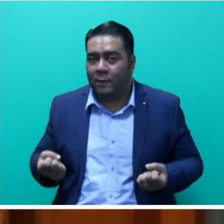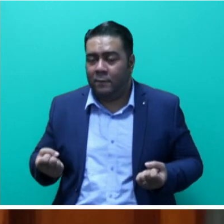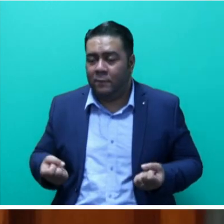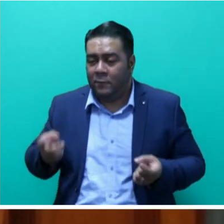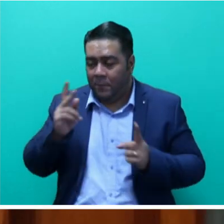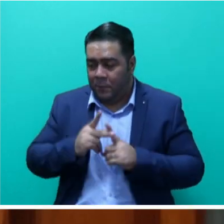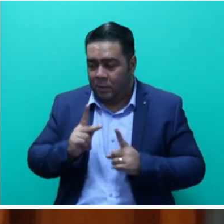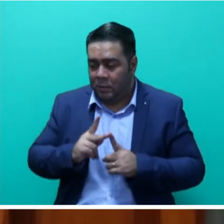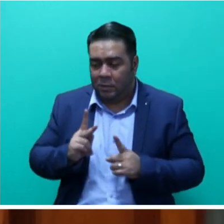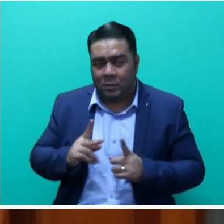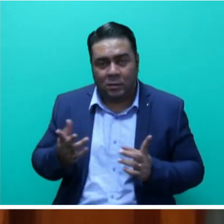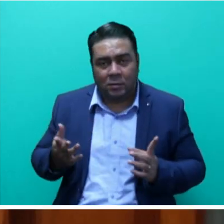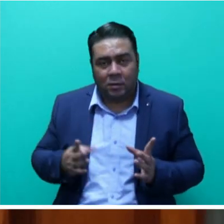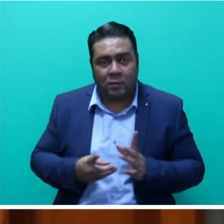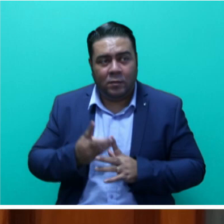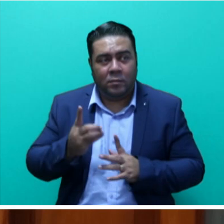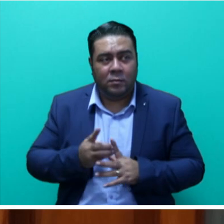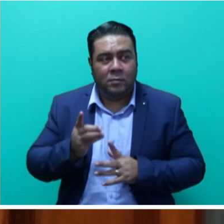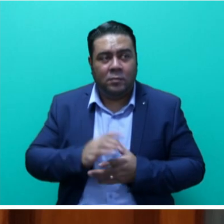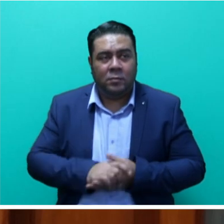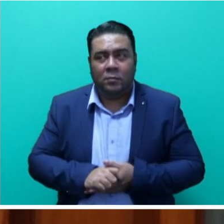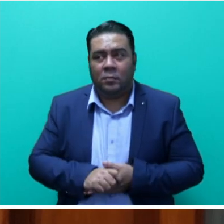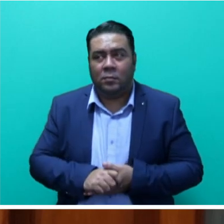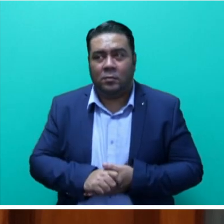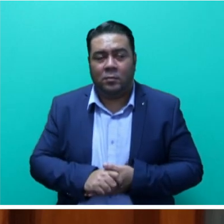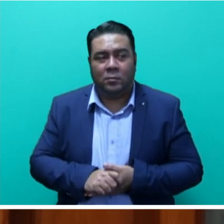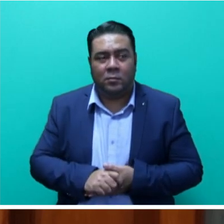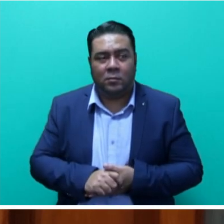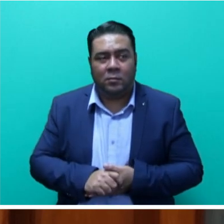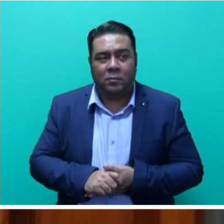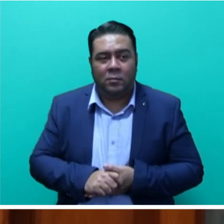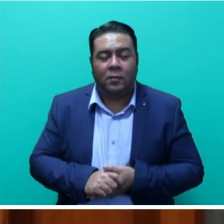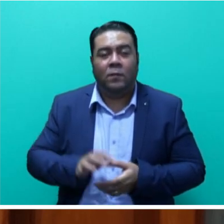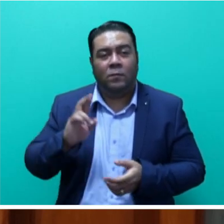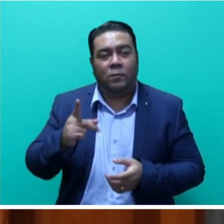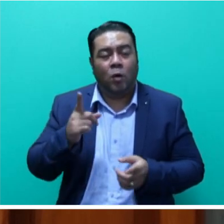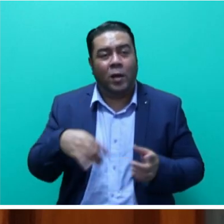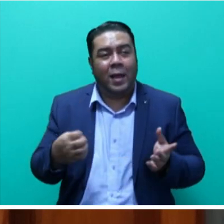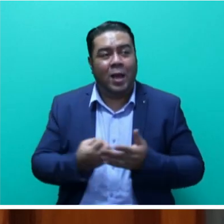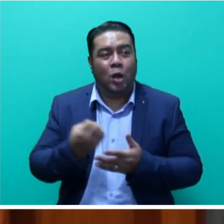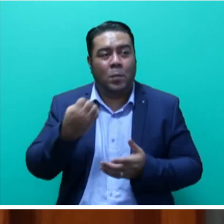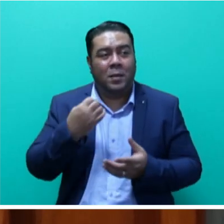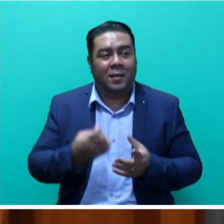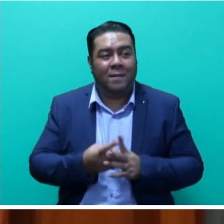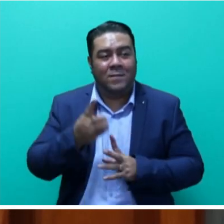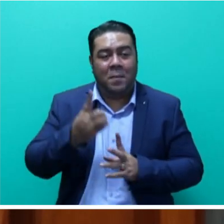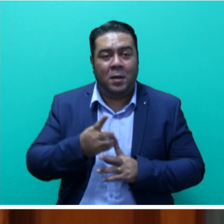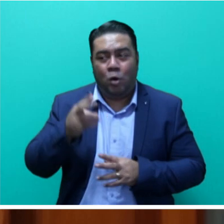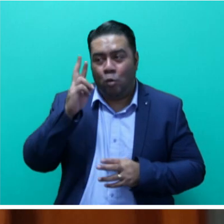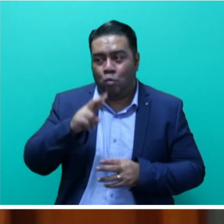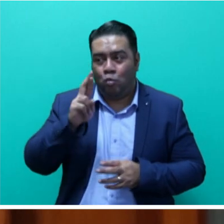the development of cooperatives as one of the key vehicles for economic development and rural transformation